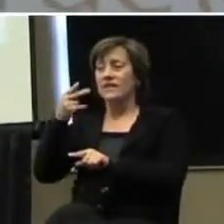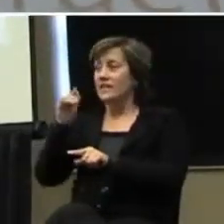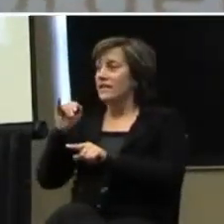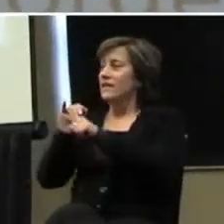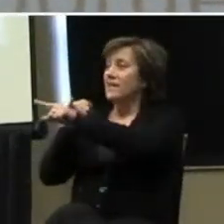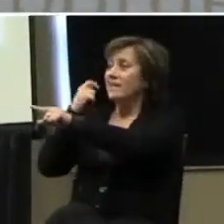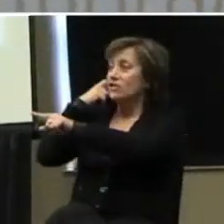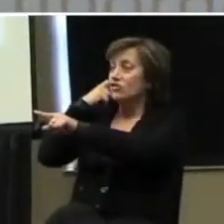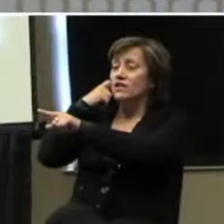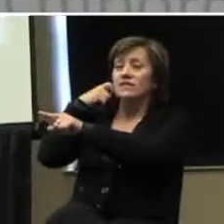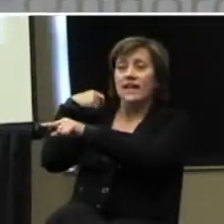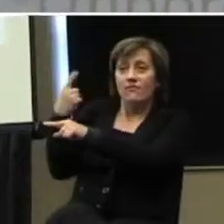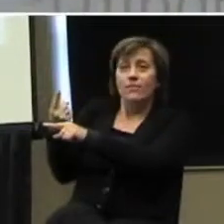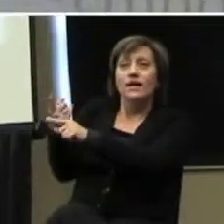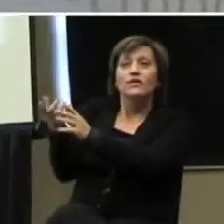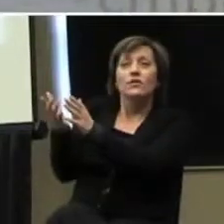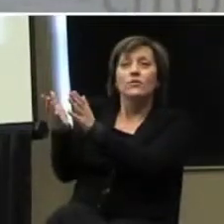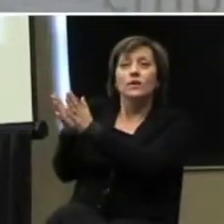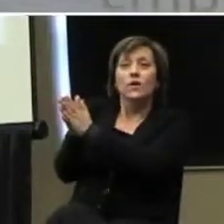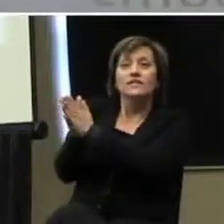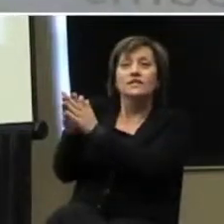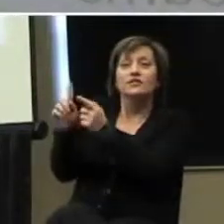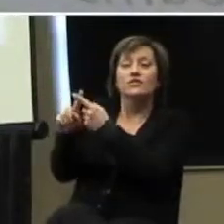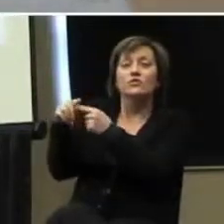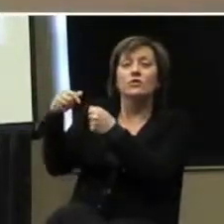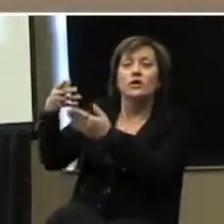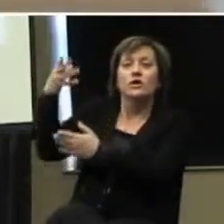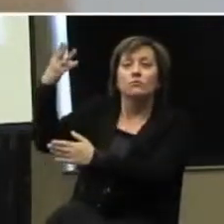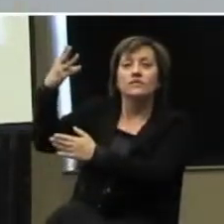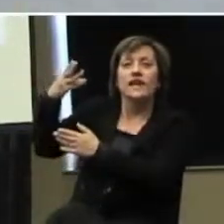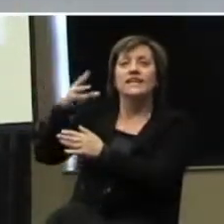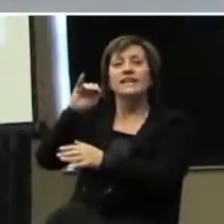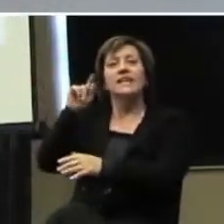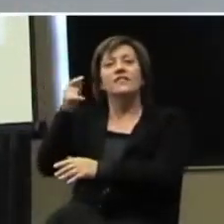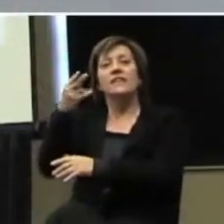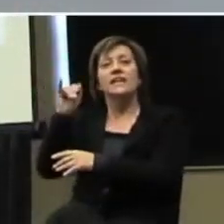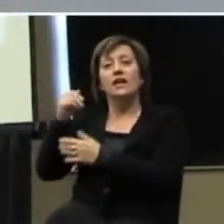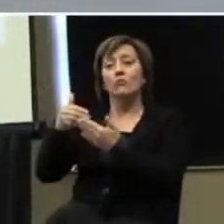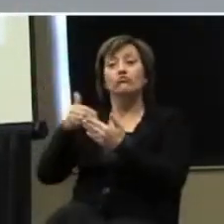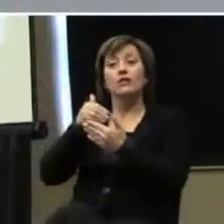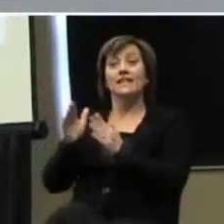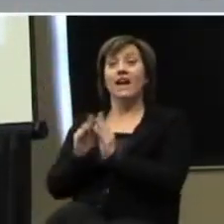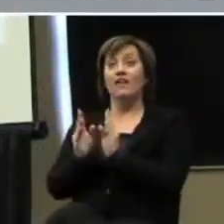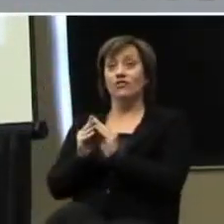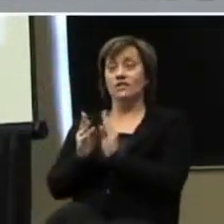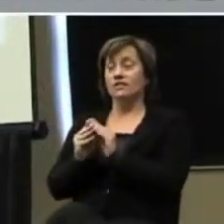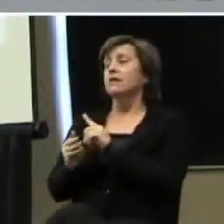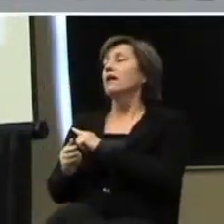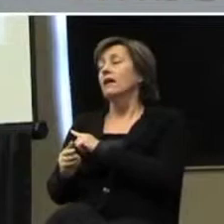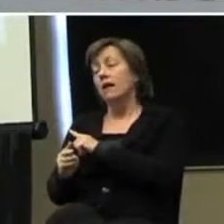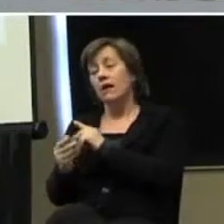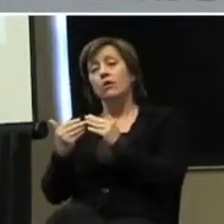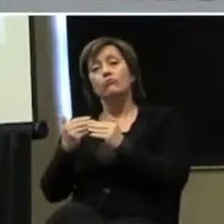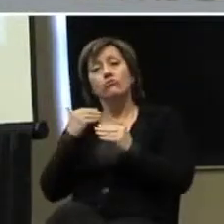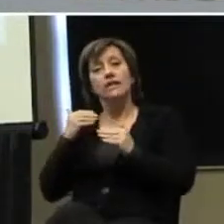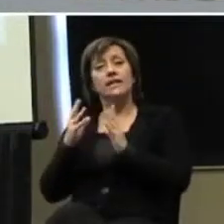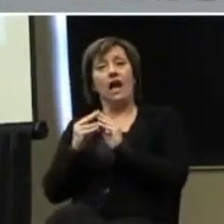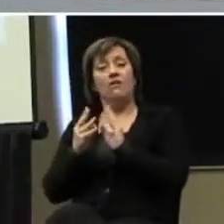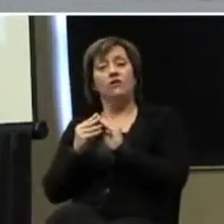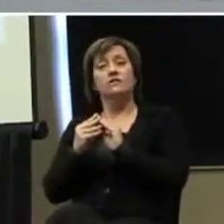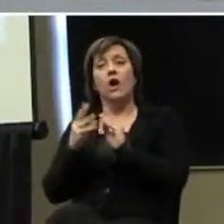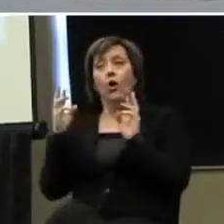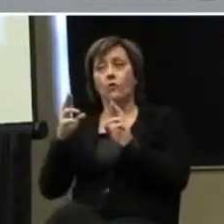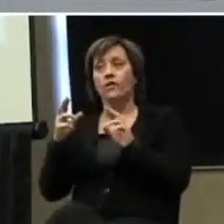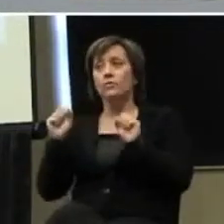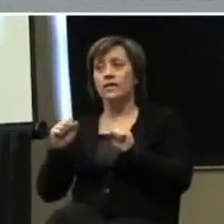Okay, so that's how you can get a hold of both of us. And we are around. I think we may be presenting at